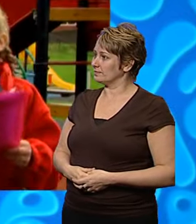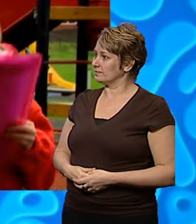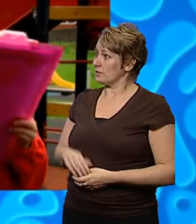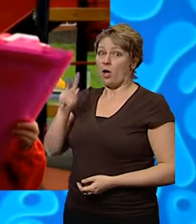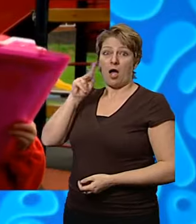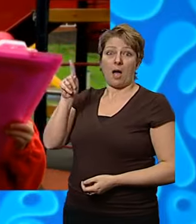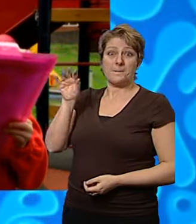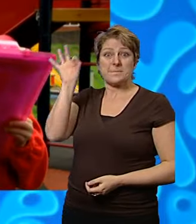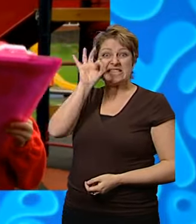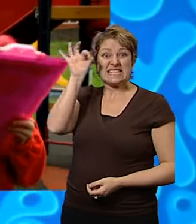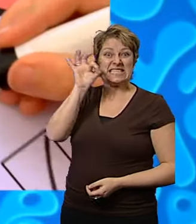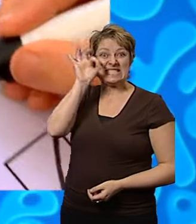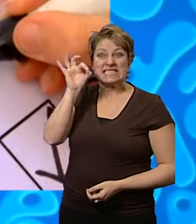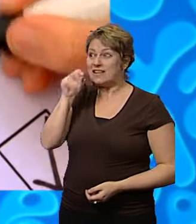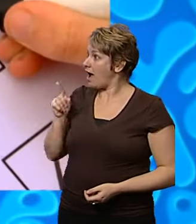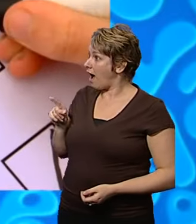Ducks and bees!